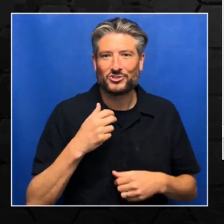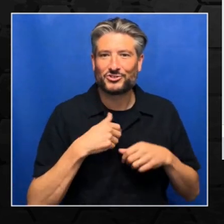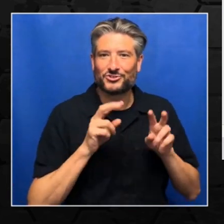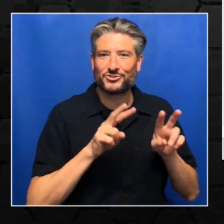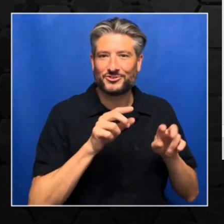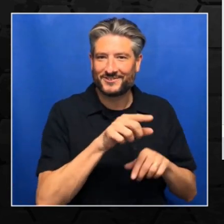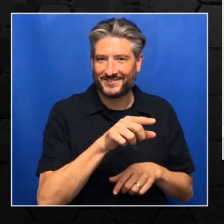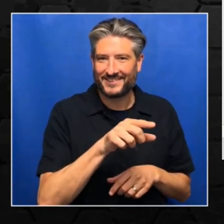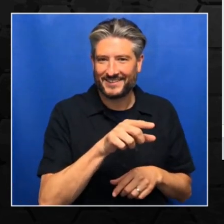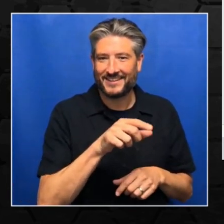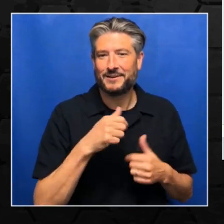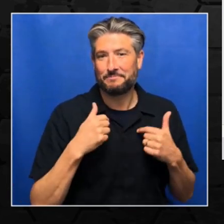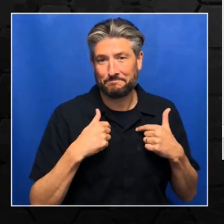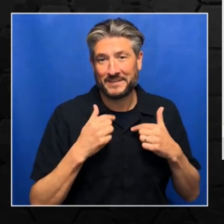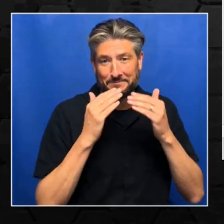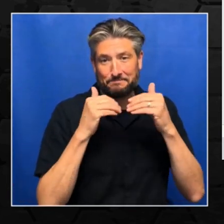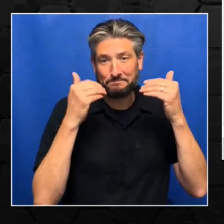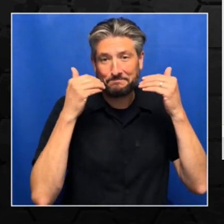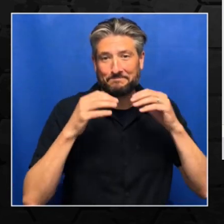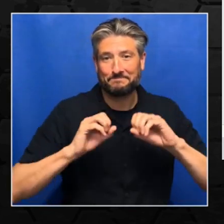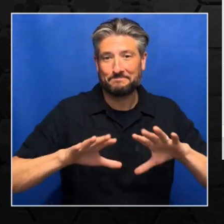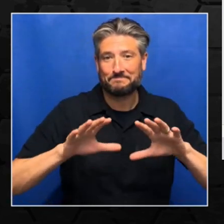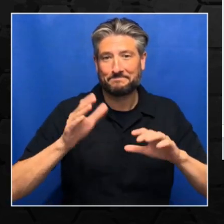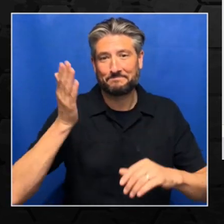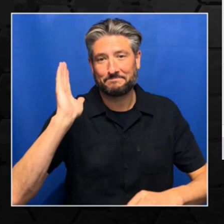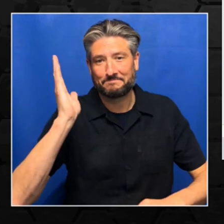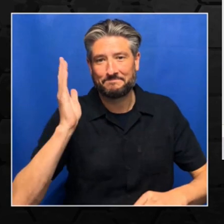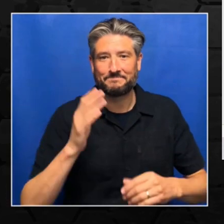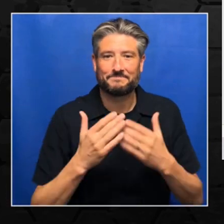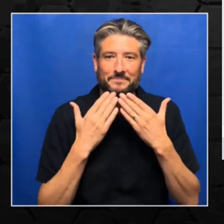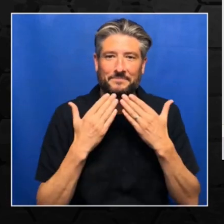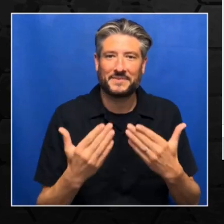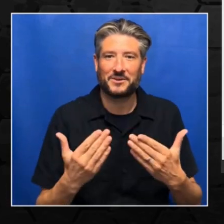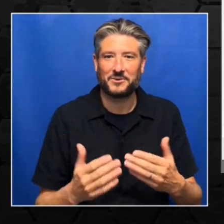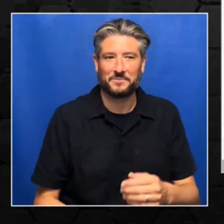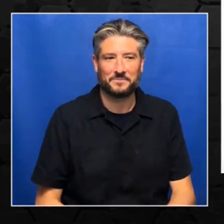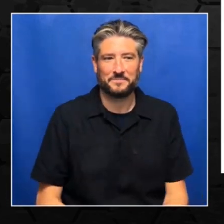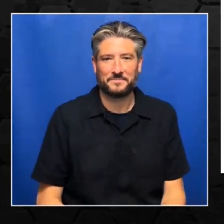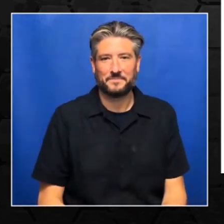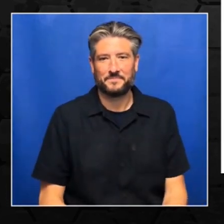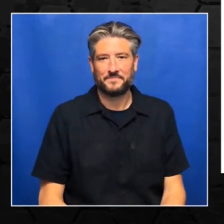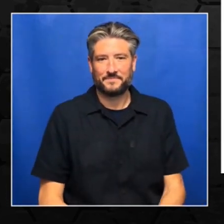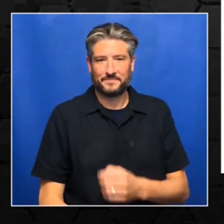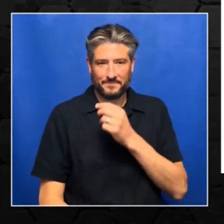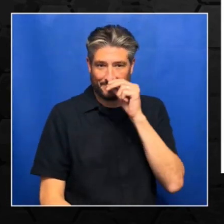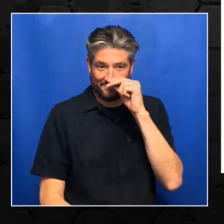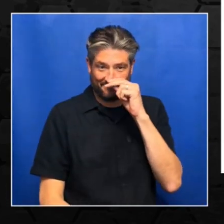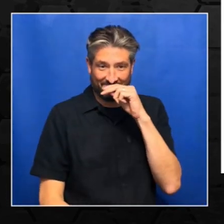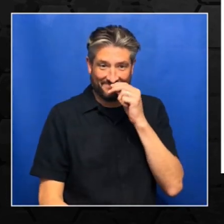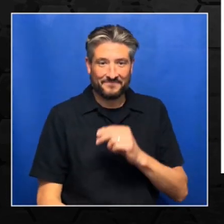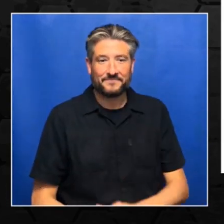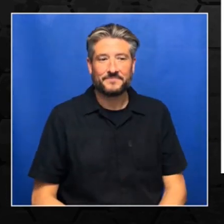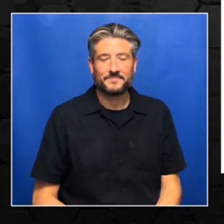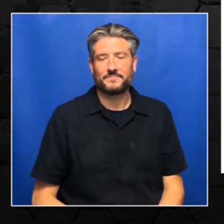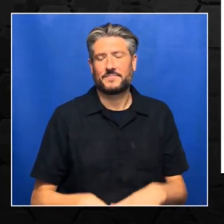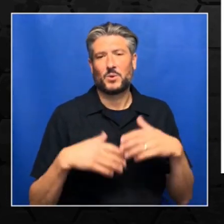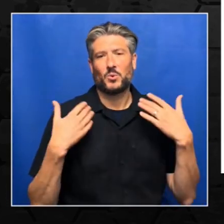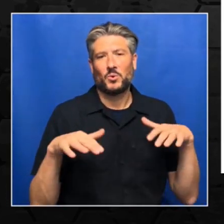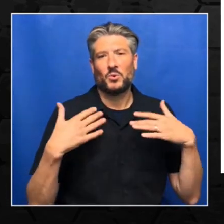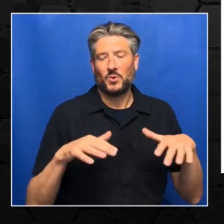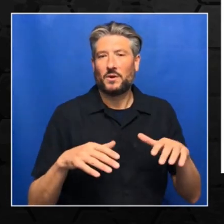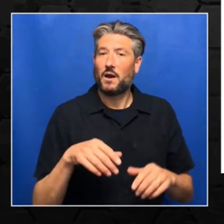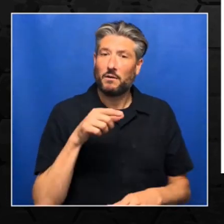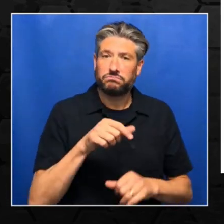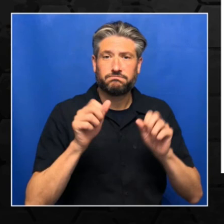enjoyed giving this session. So thank you. That was absolutely great session. And you did cover what is deep learning. You talked about